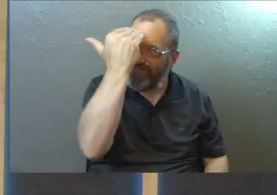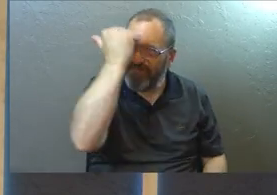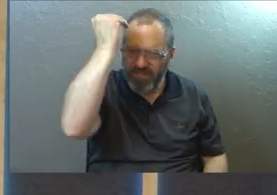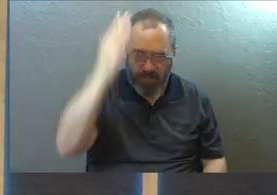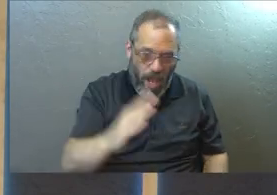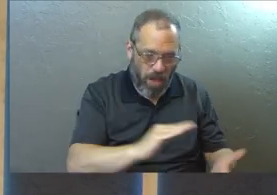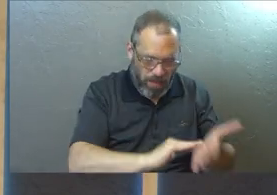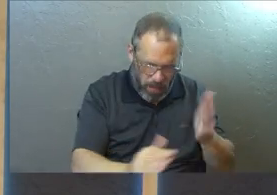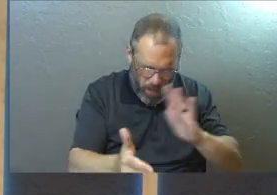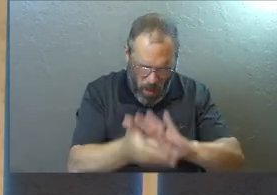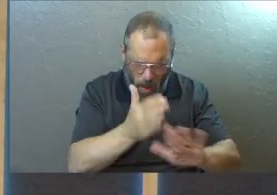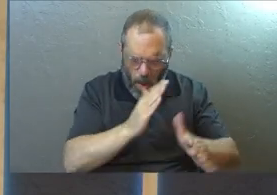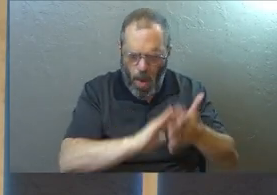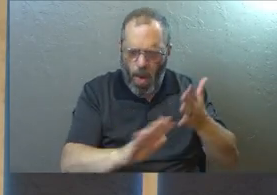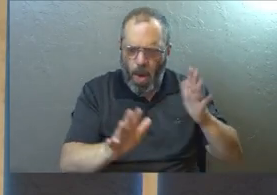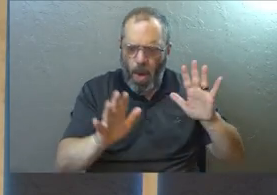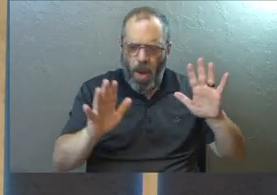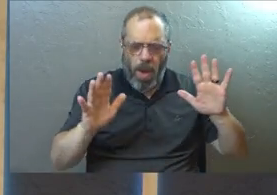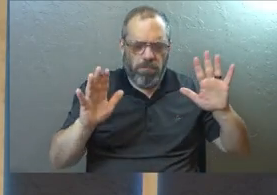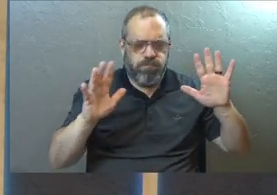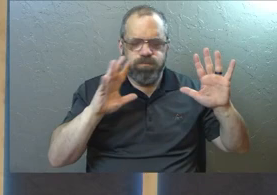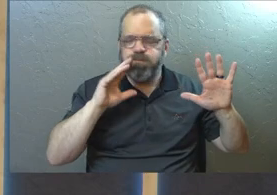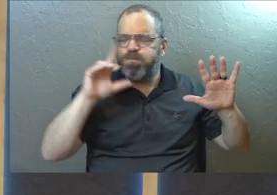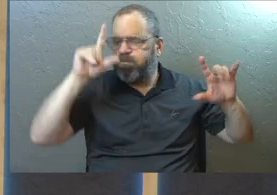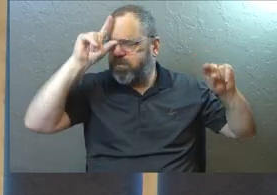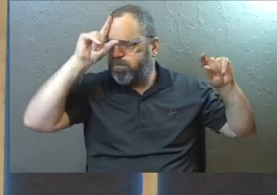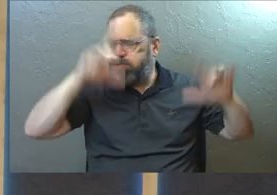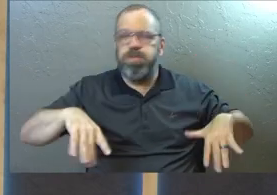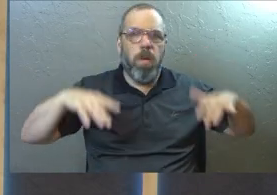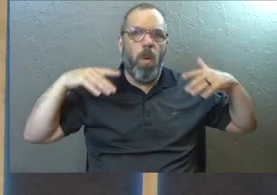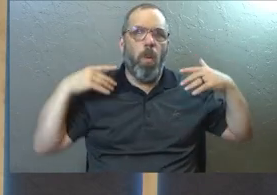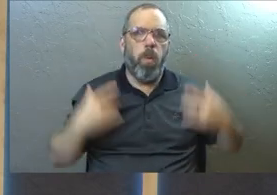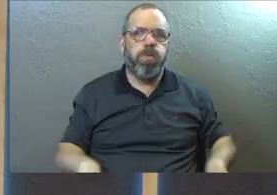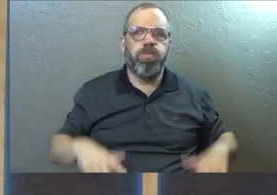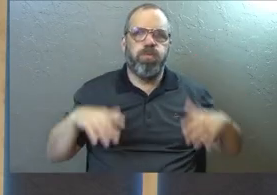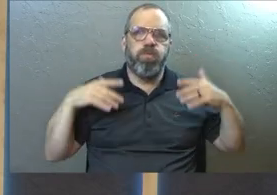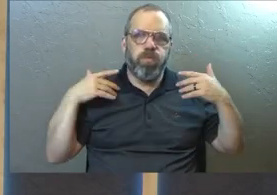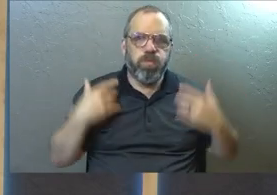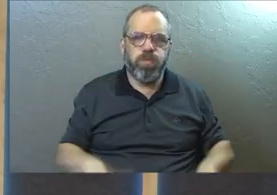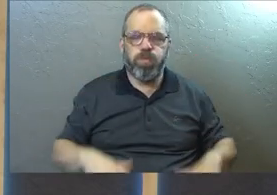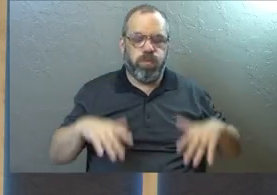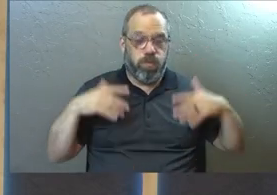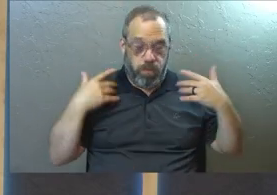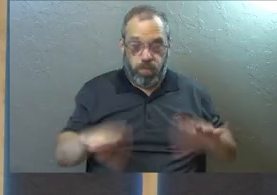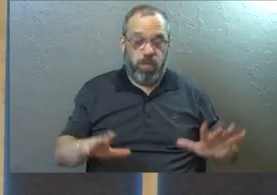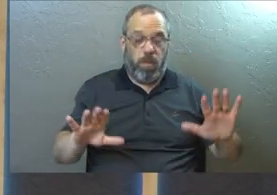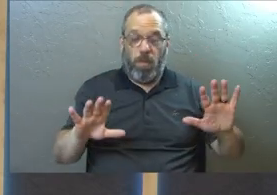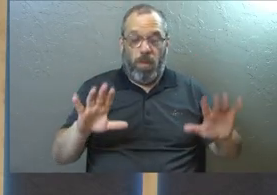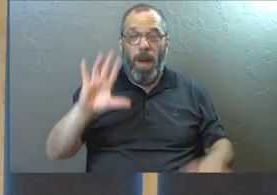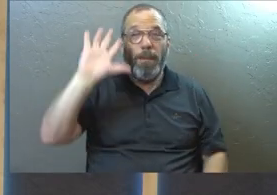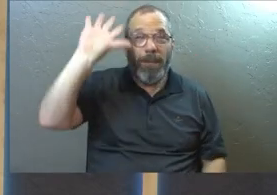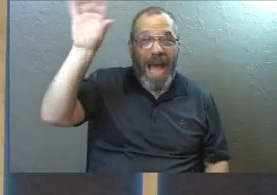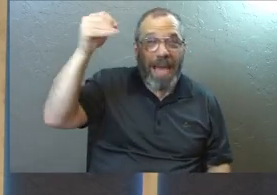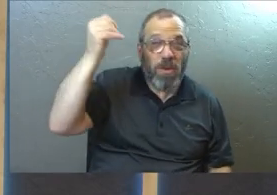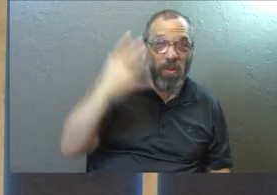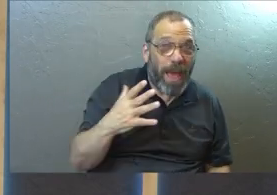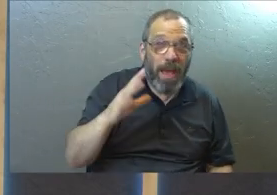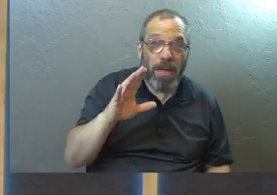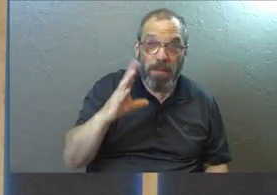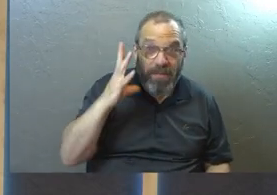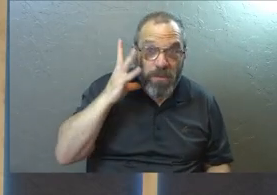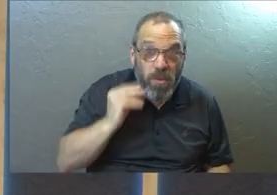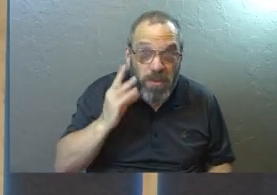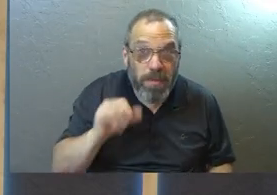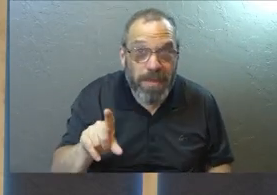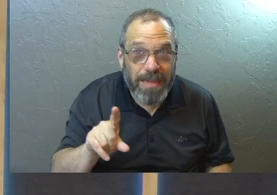knew God had forgiven me. For all of that. And I was shocked as a result. Startled by grace. If